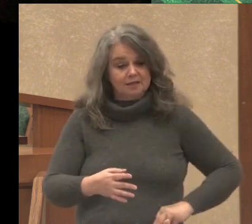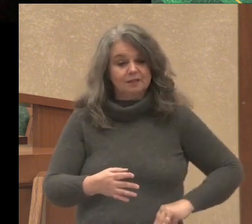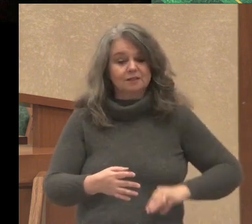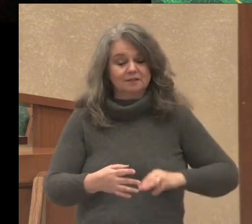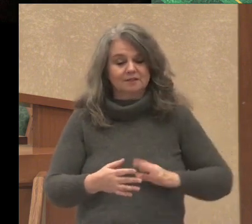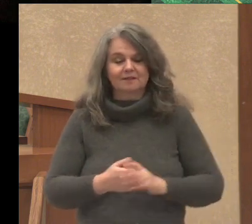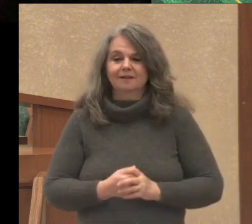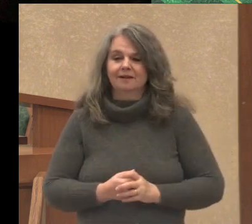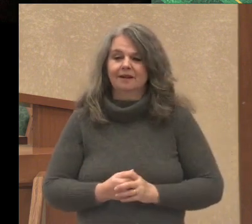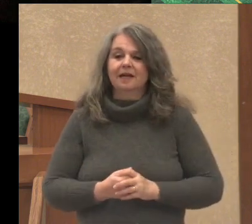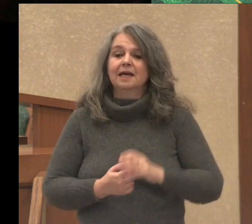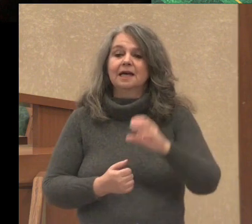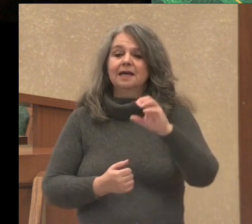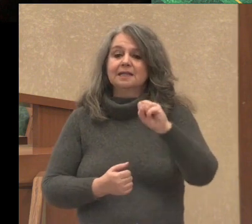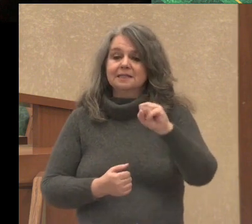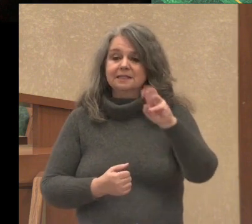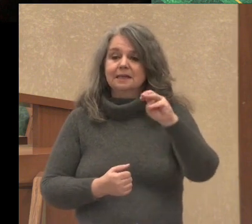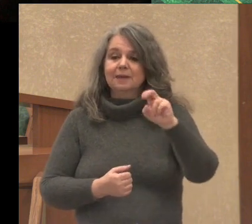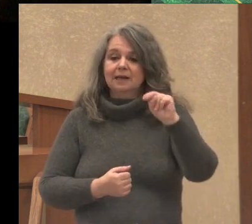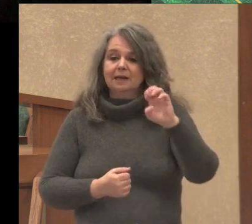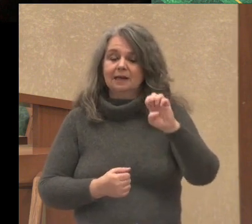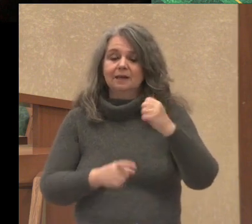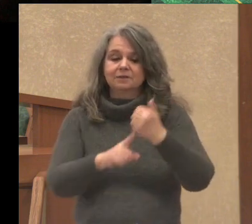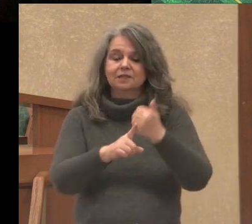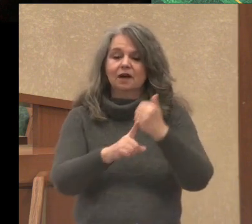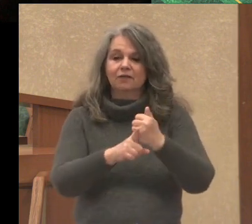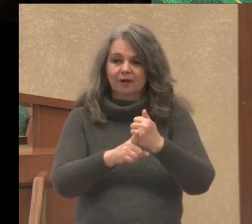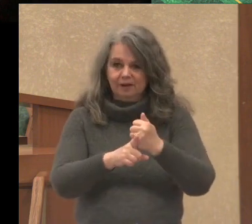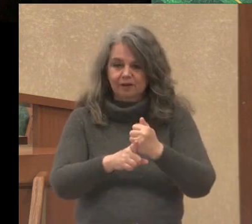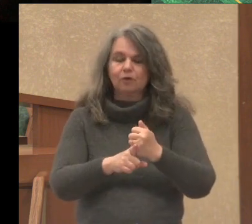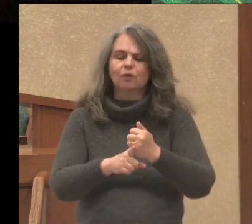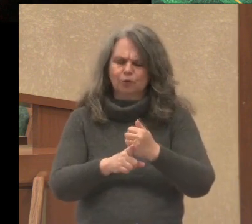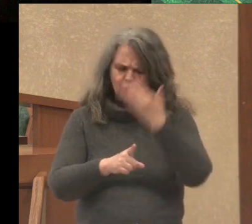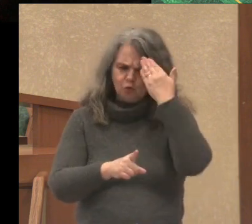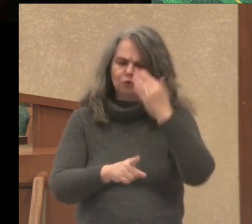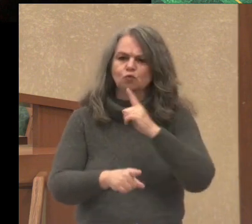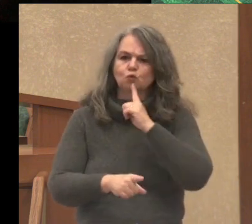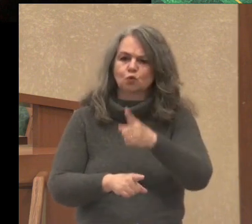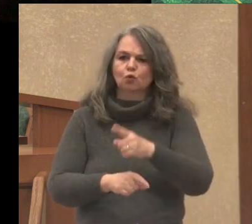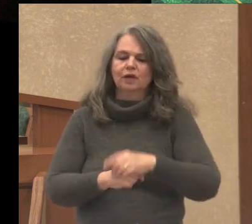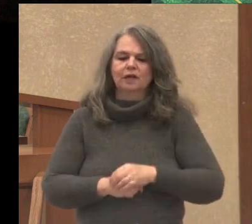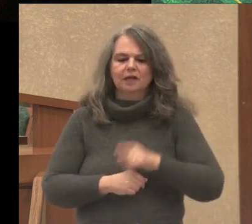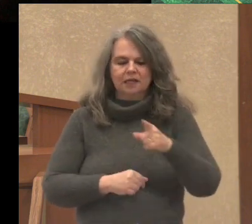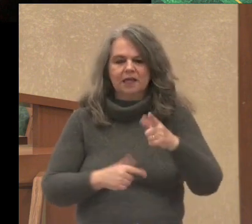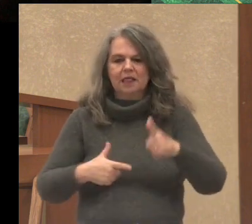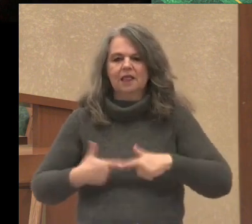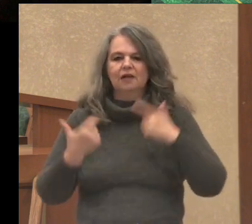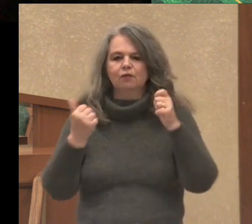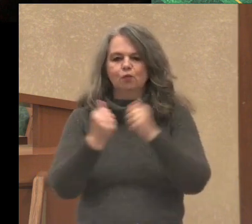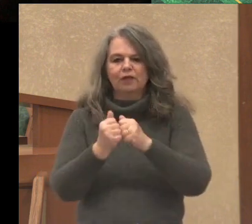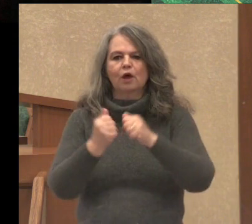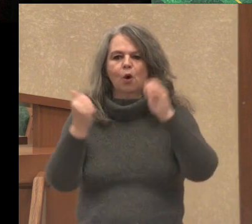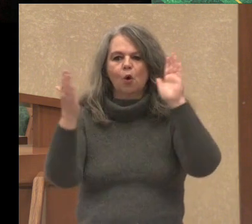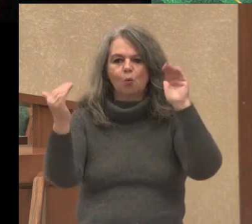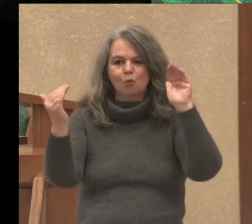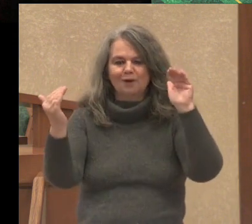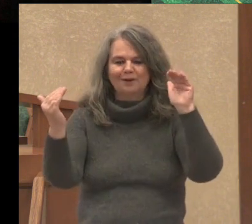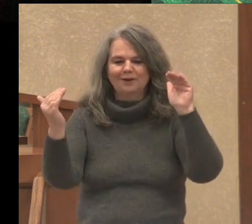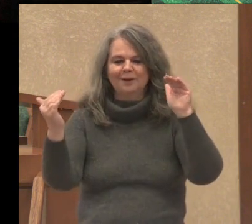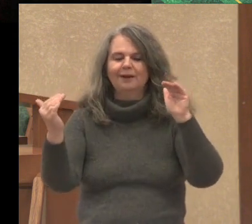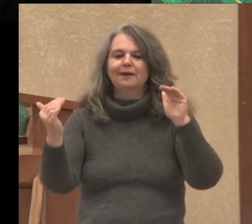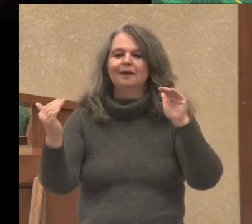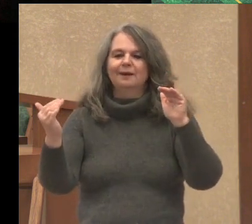Simeon claimed this special revelation. He was living with expectancy that